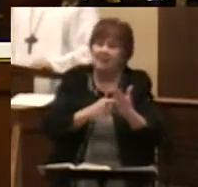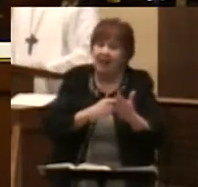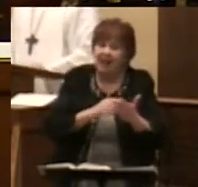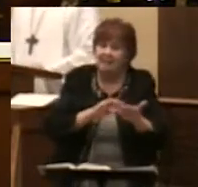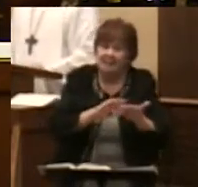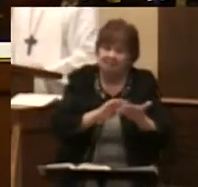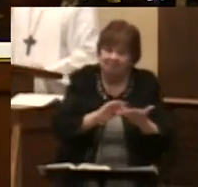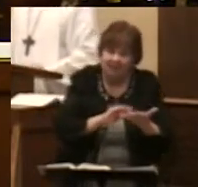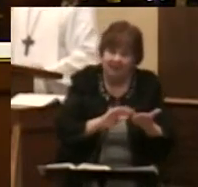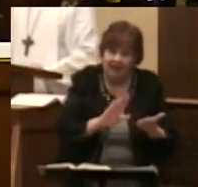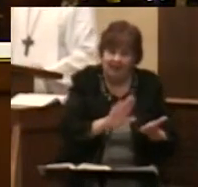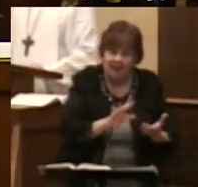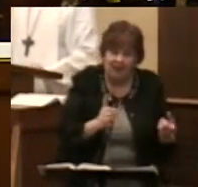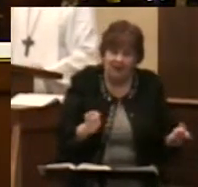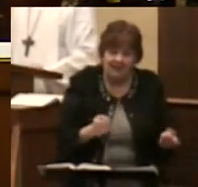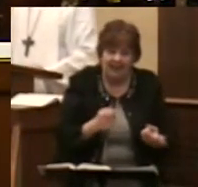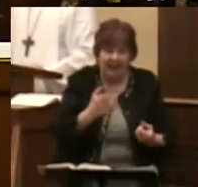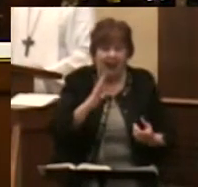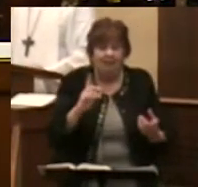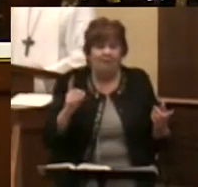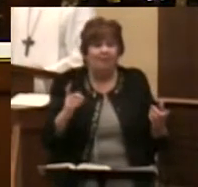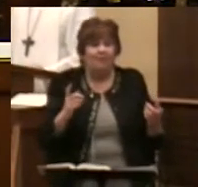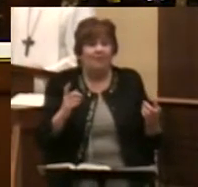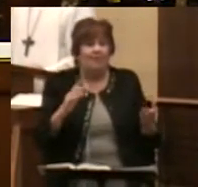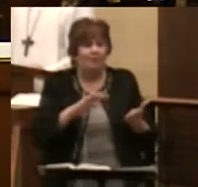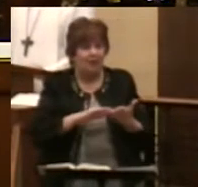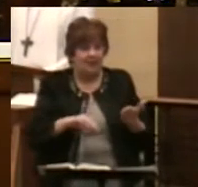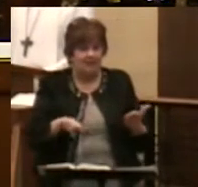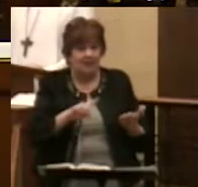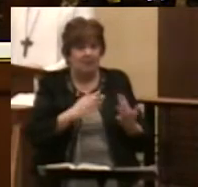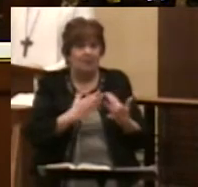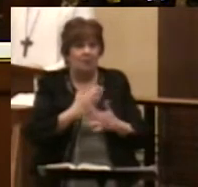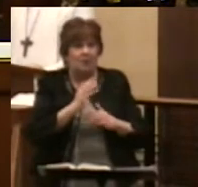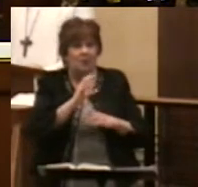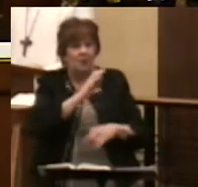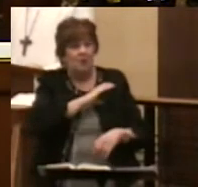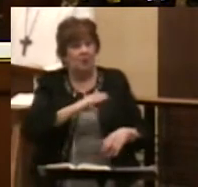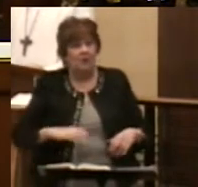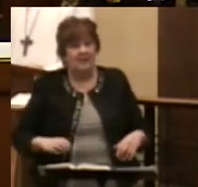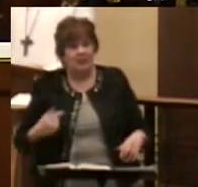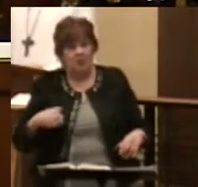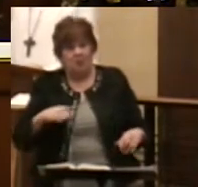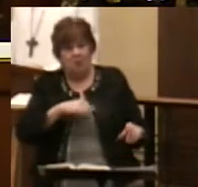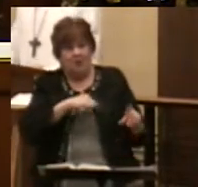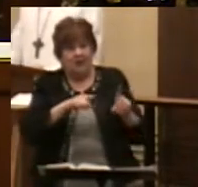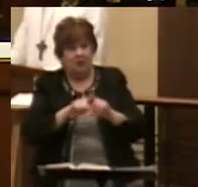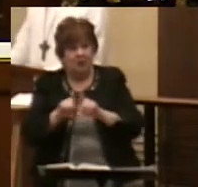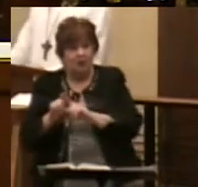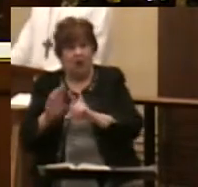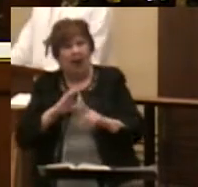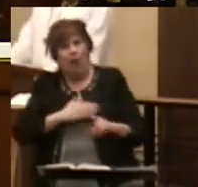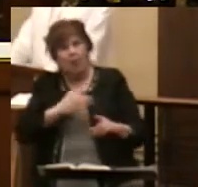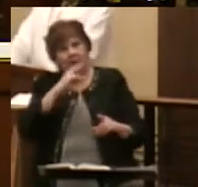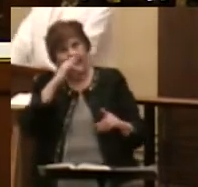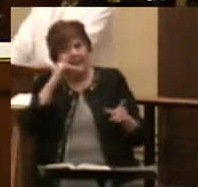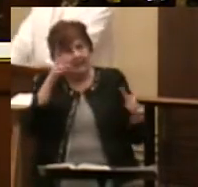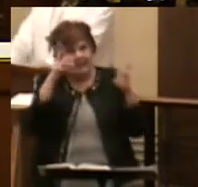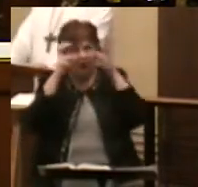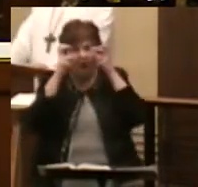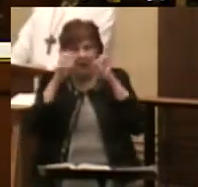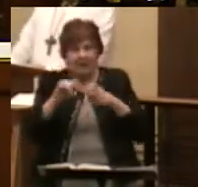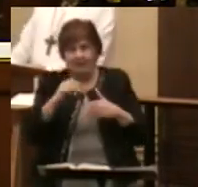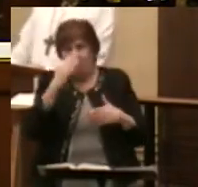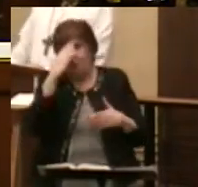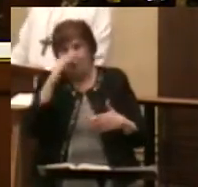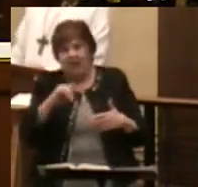their sins. We say God forgives them through Christ and so do we. And our kids hear this and they know that God washes